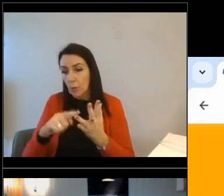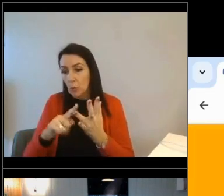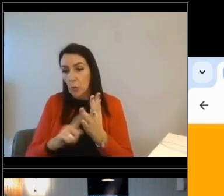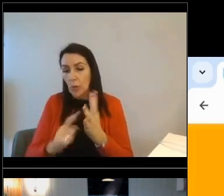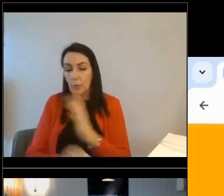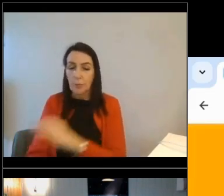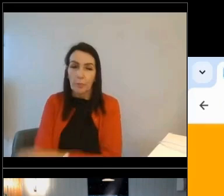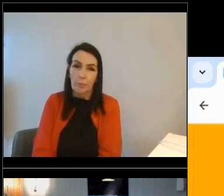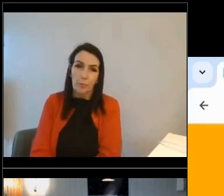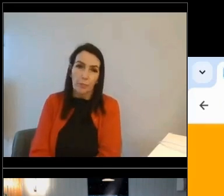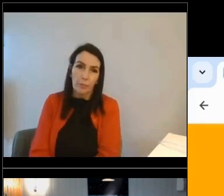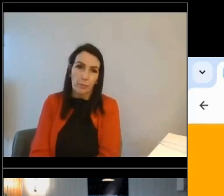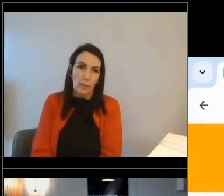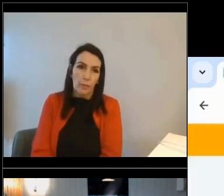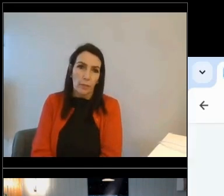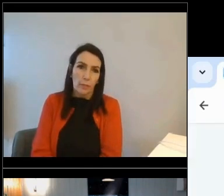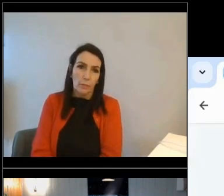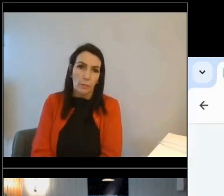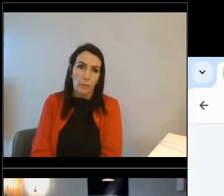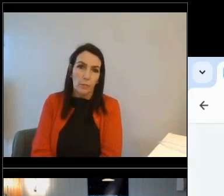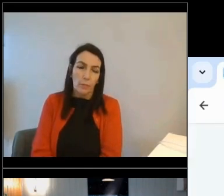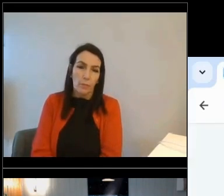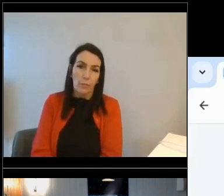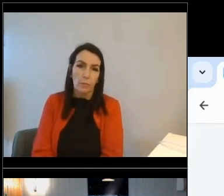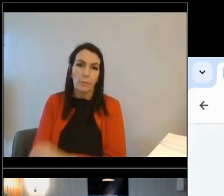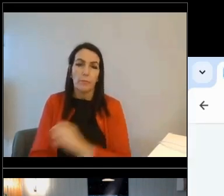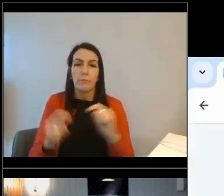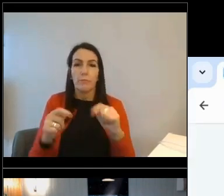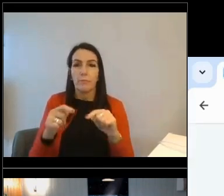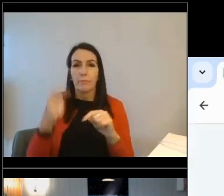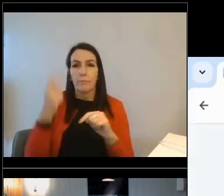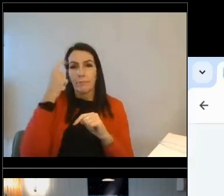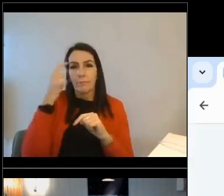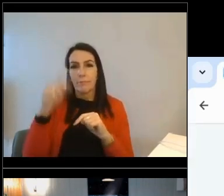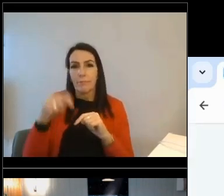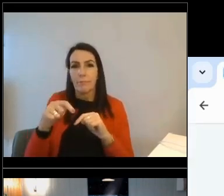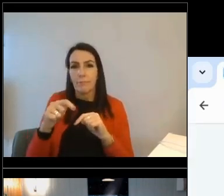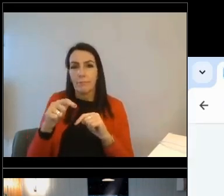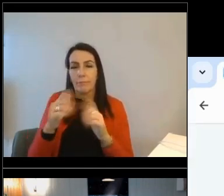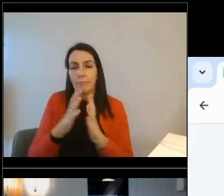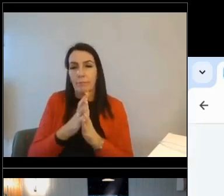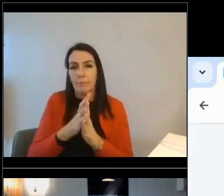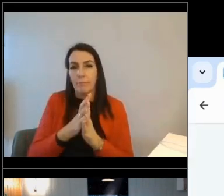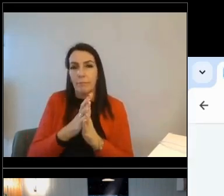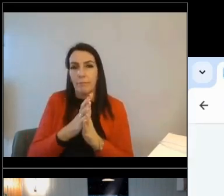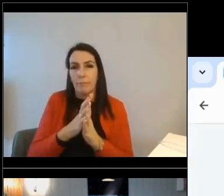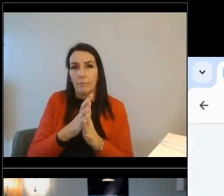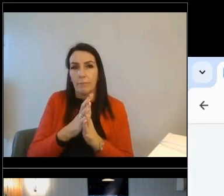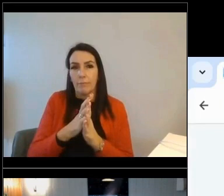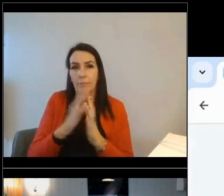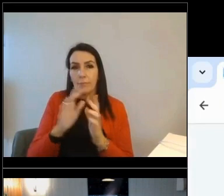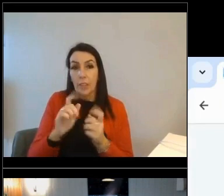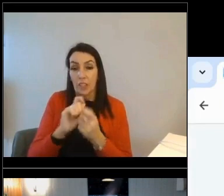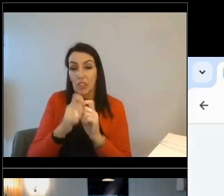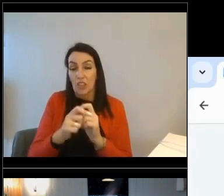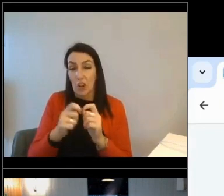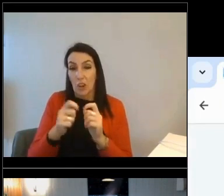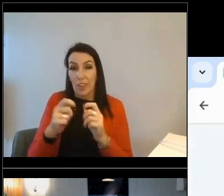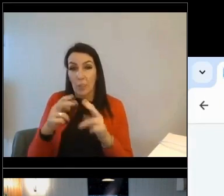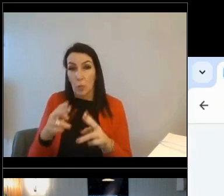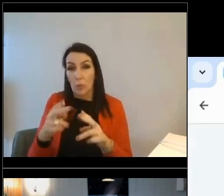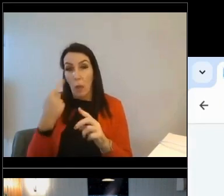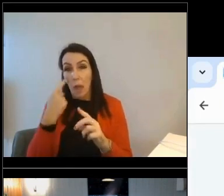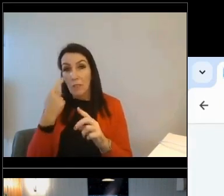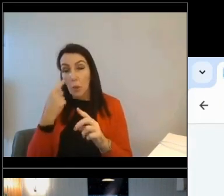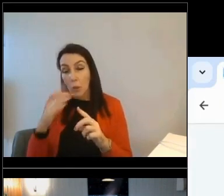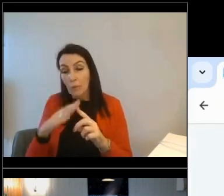So again, I'll click through. I like to think of this as the sort of turn in the road here. This is where we start to look forward. So